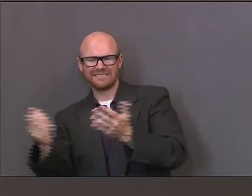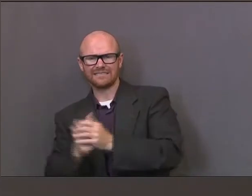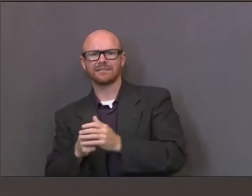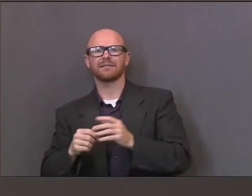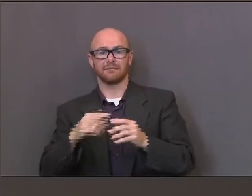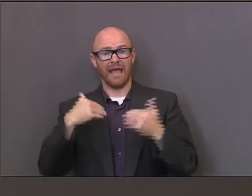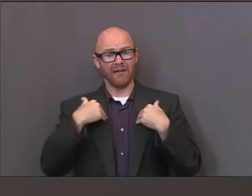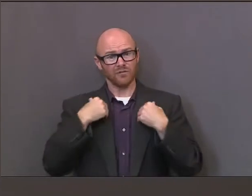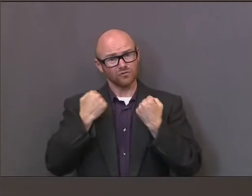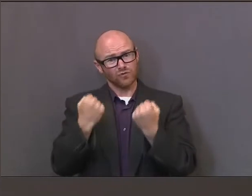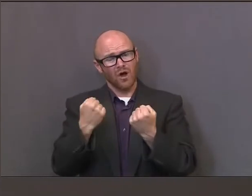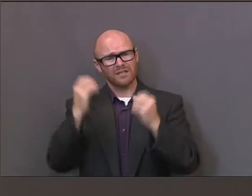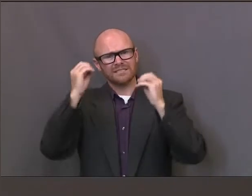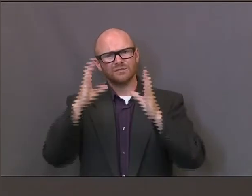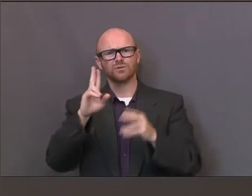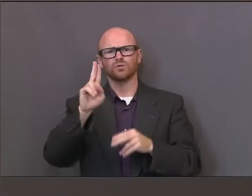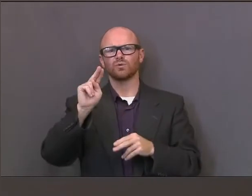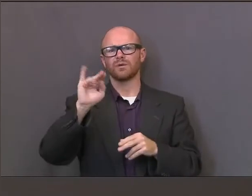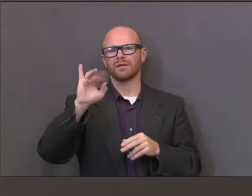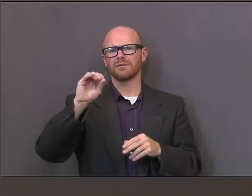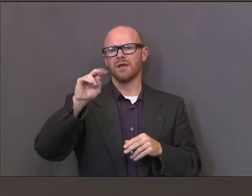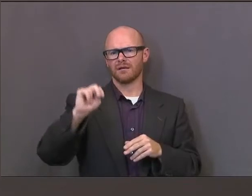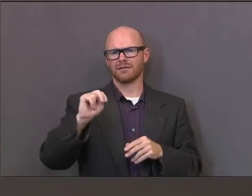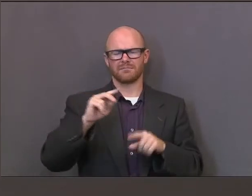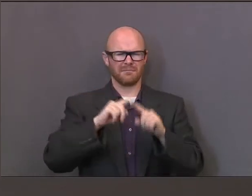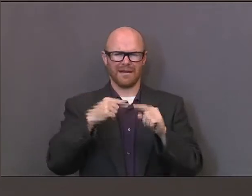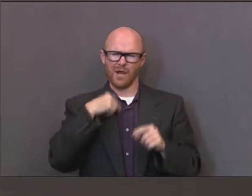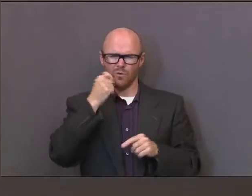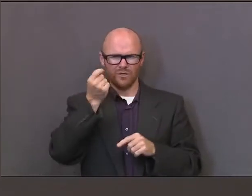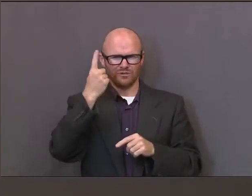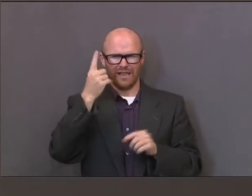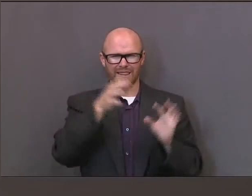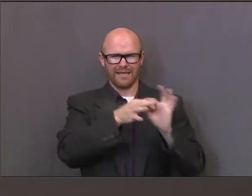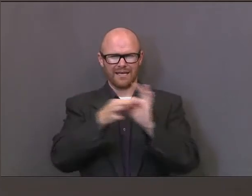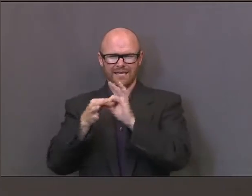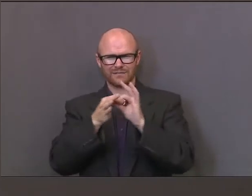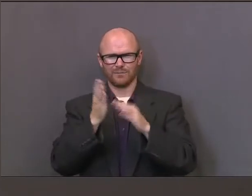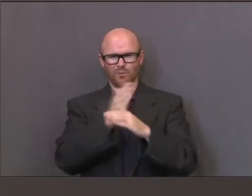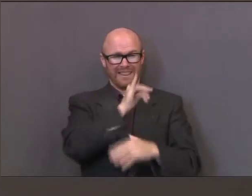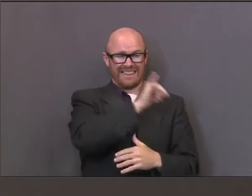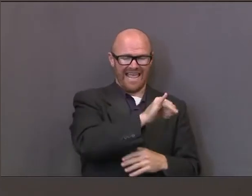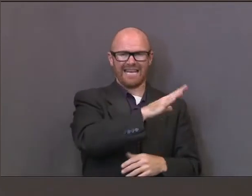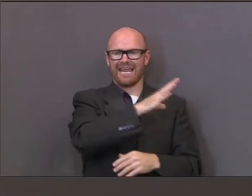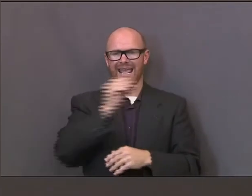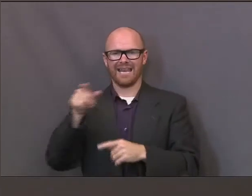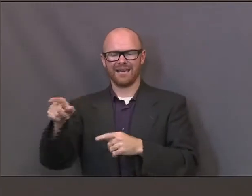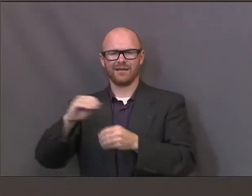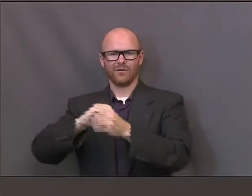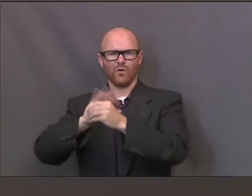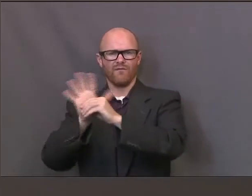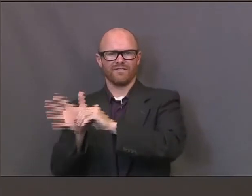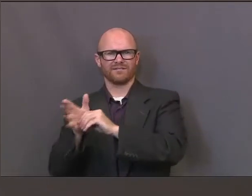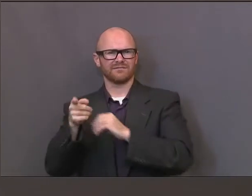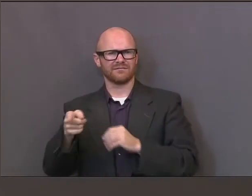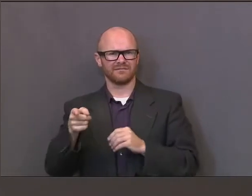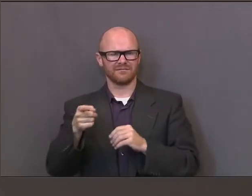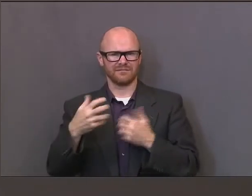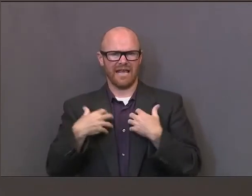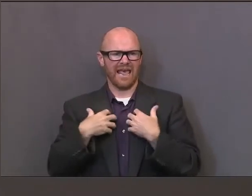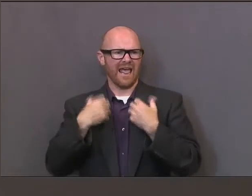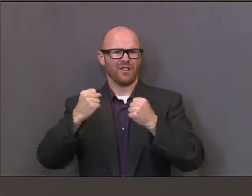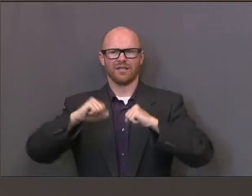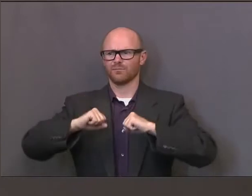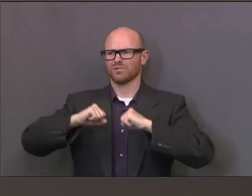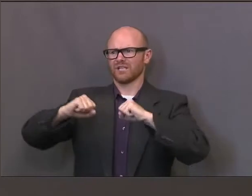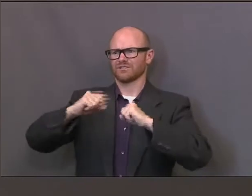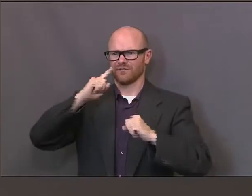have a strong teacher union, although I'm not sure the connection between that and being able to put in health protections for